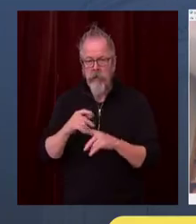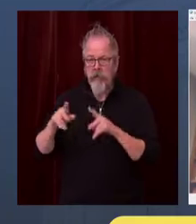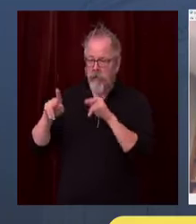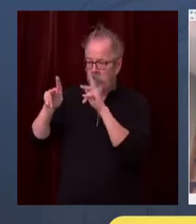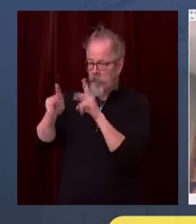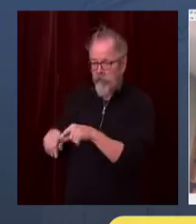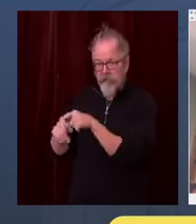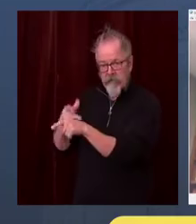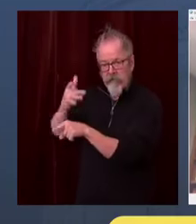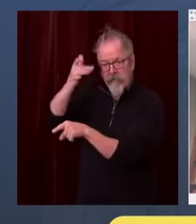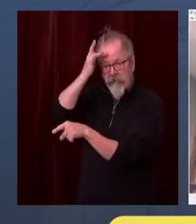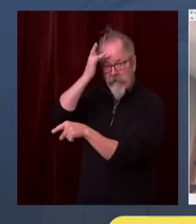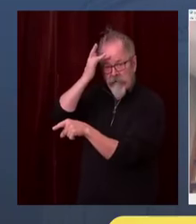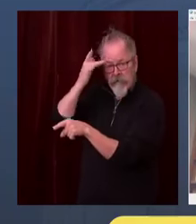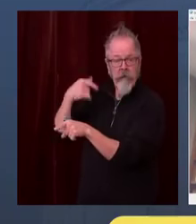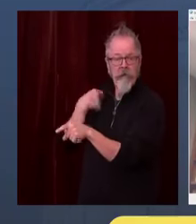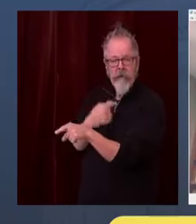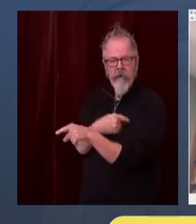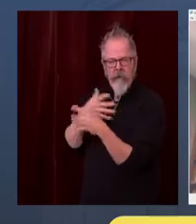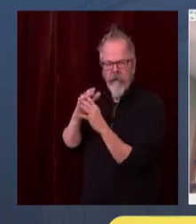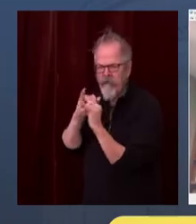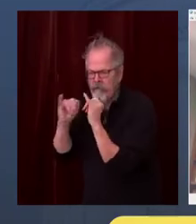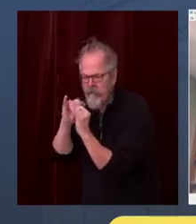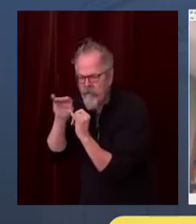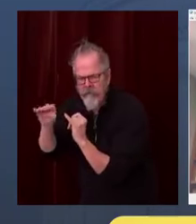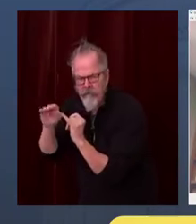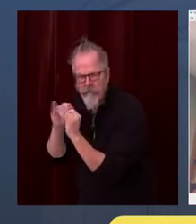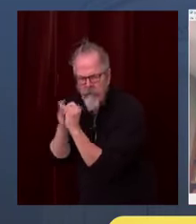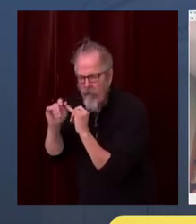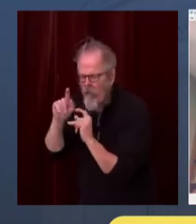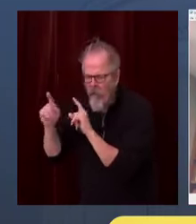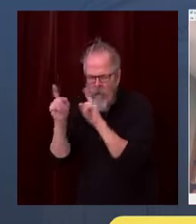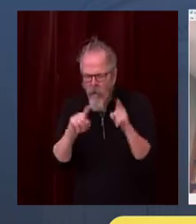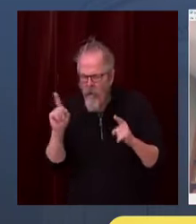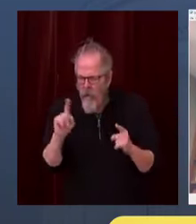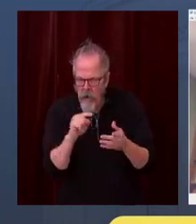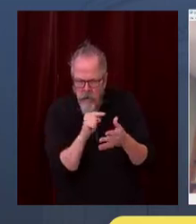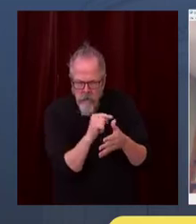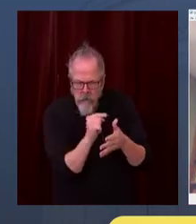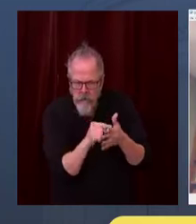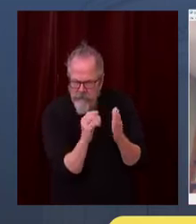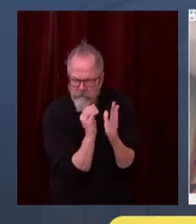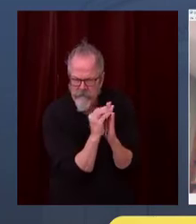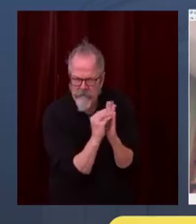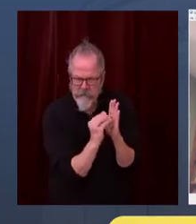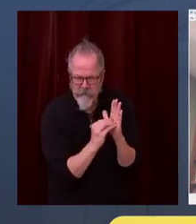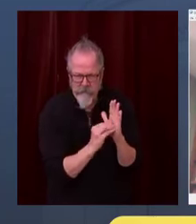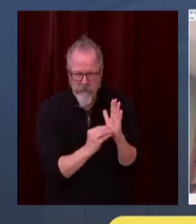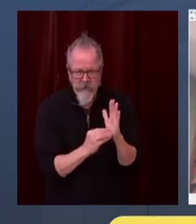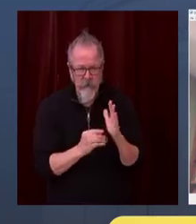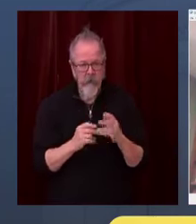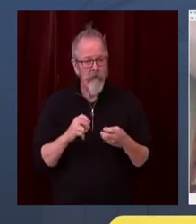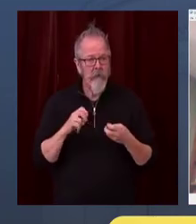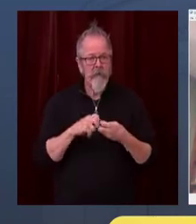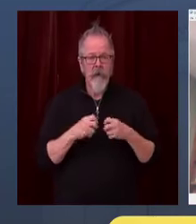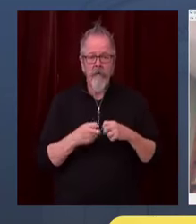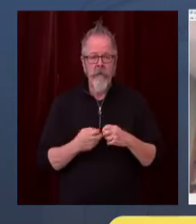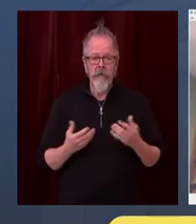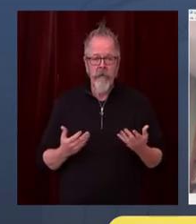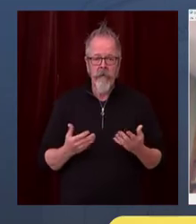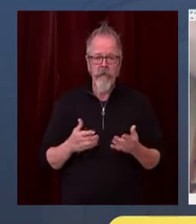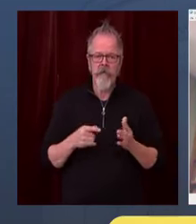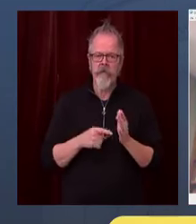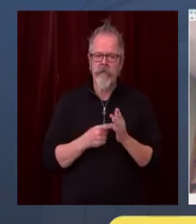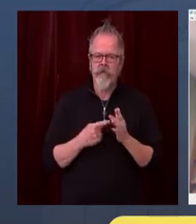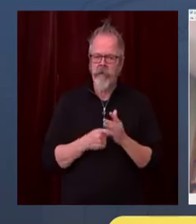activities in the 14 days before becoming ill, or may not want to share all their activities with us. Occasionally,